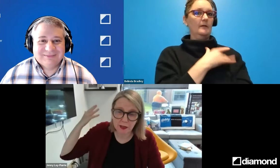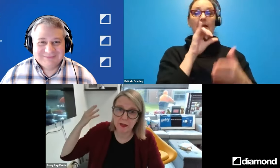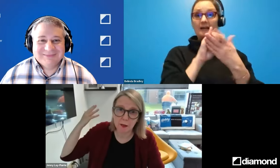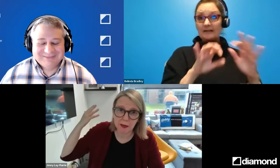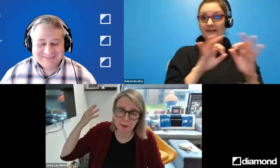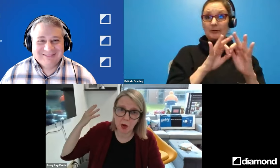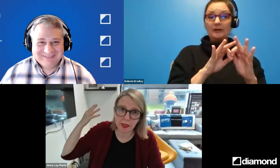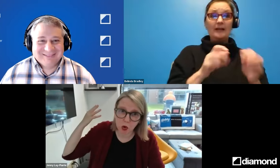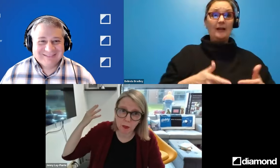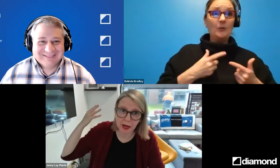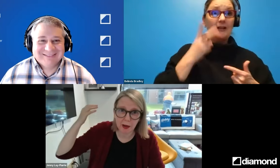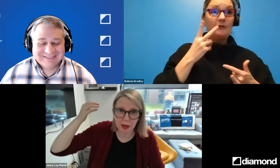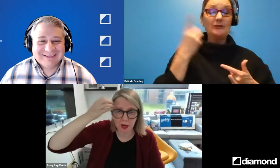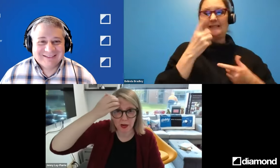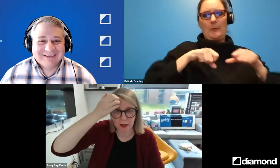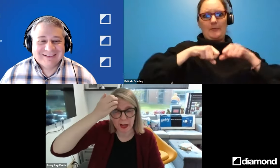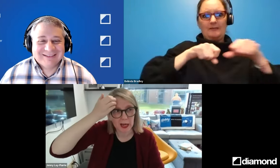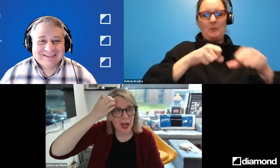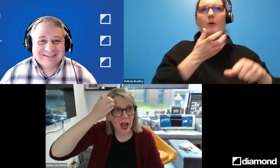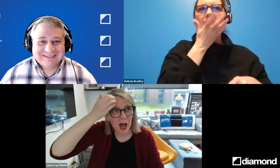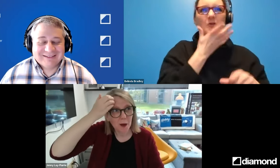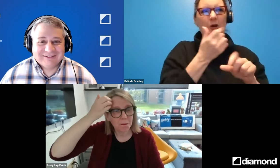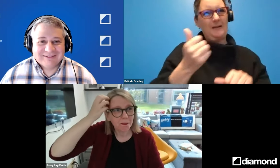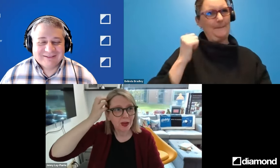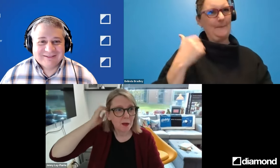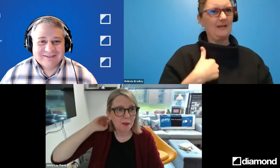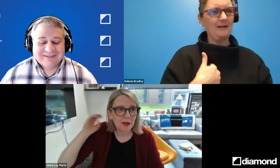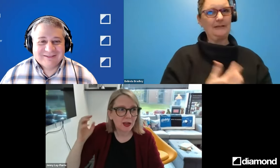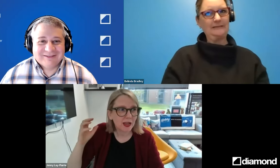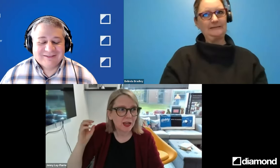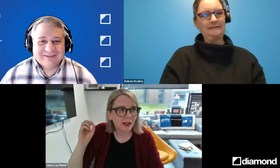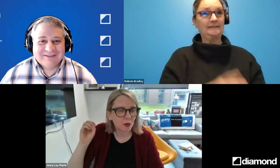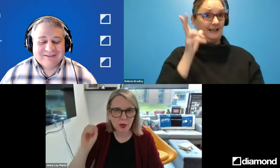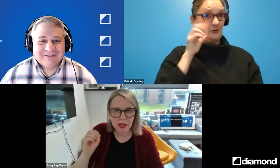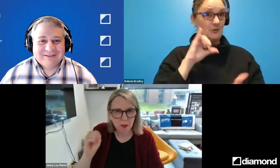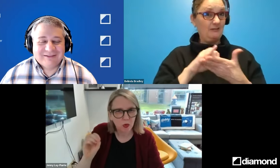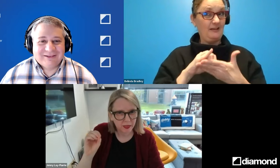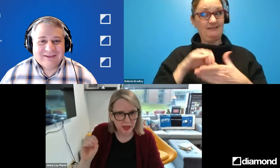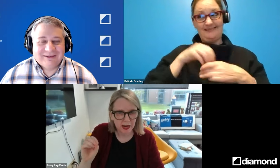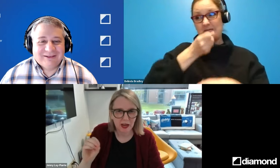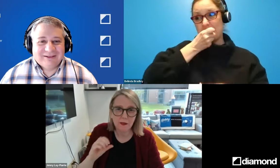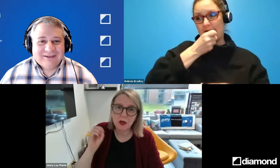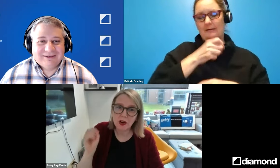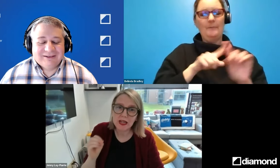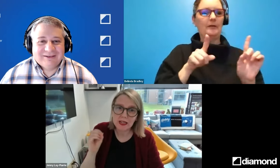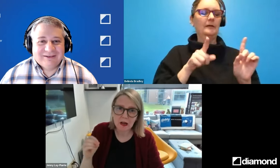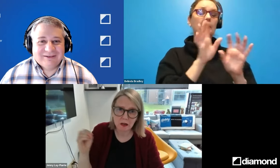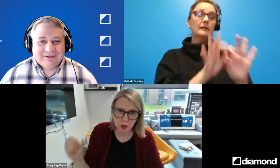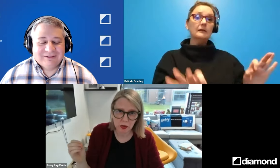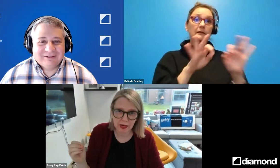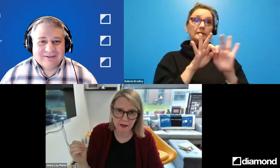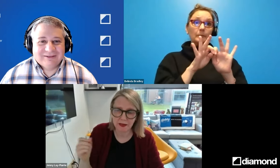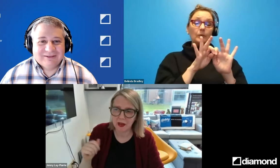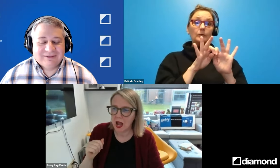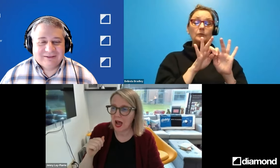You can see that there's somebody mowing the lawn behind me if you're hearing that. Um, but it's a really important thing. If you're going to tell